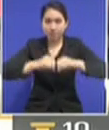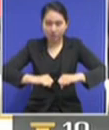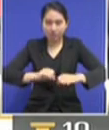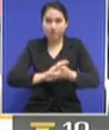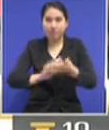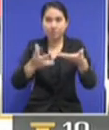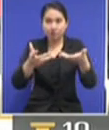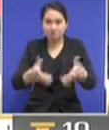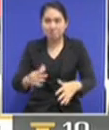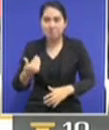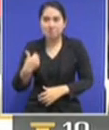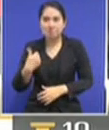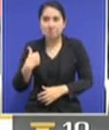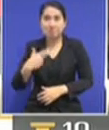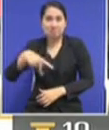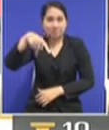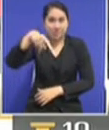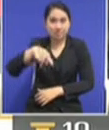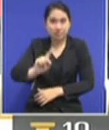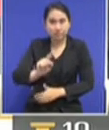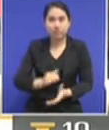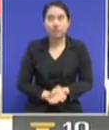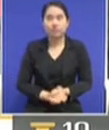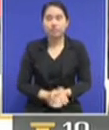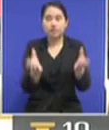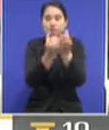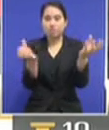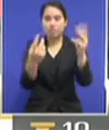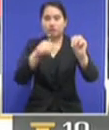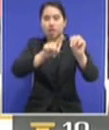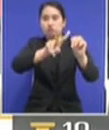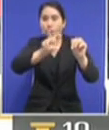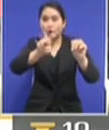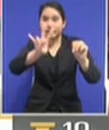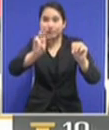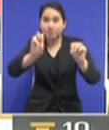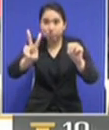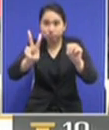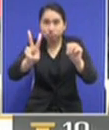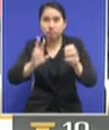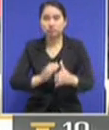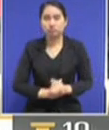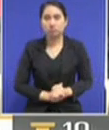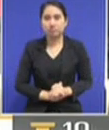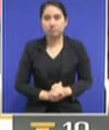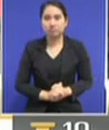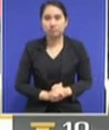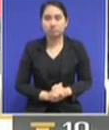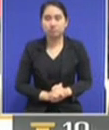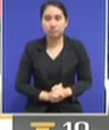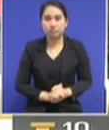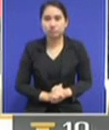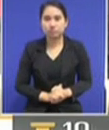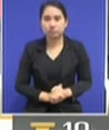if he not in the second term, they will give our money like 10,000 or they will be job for free. So kind of